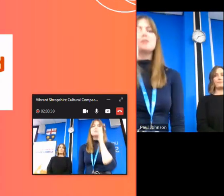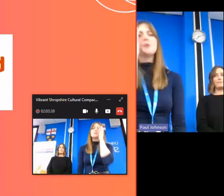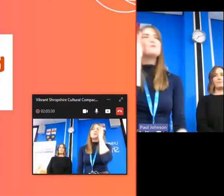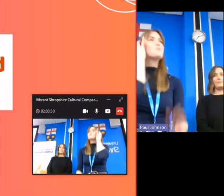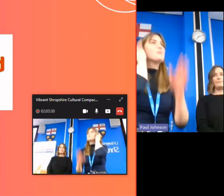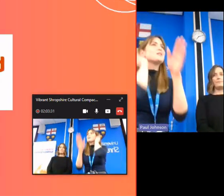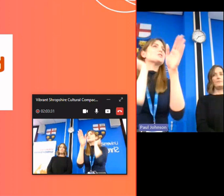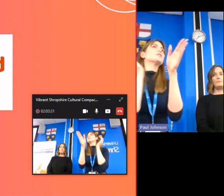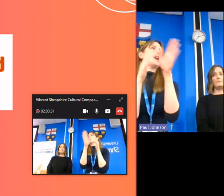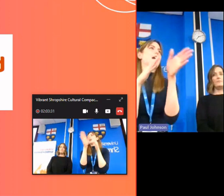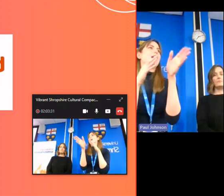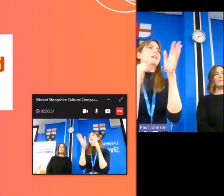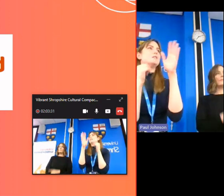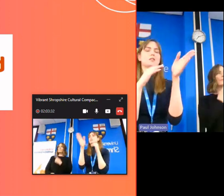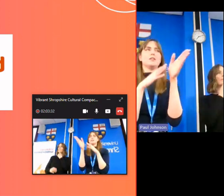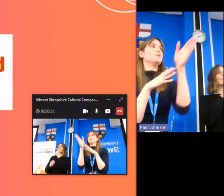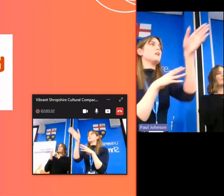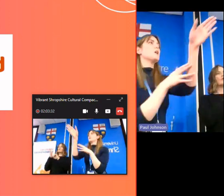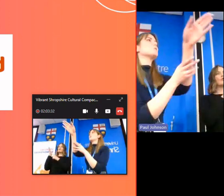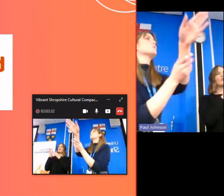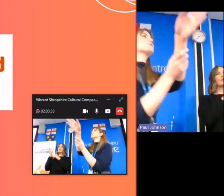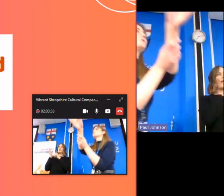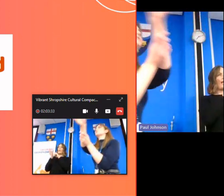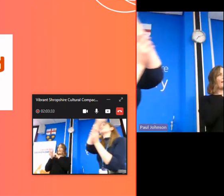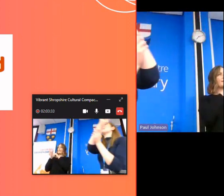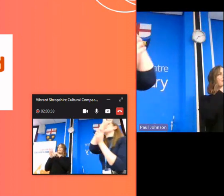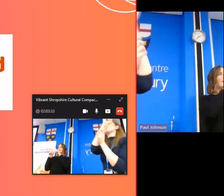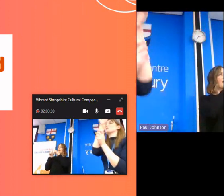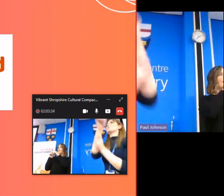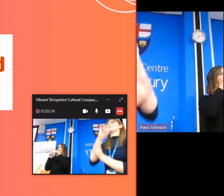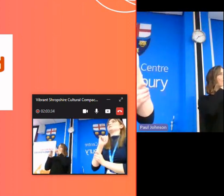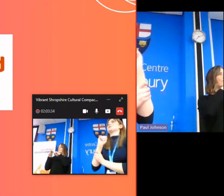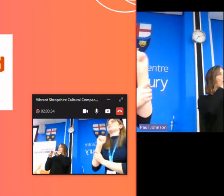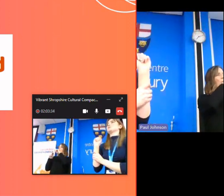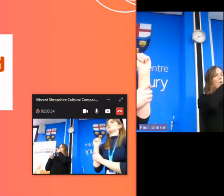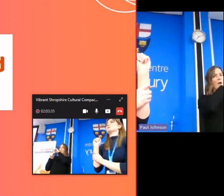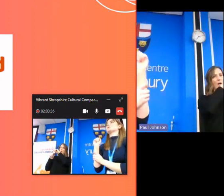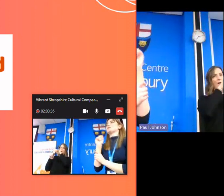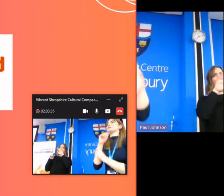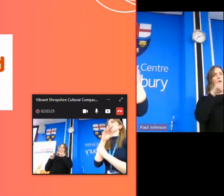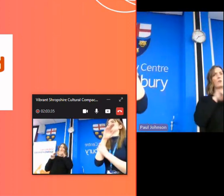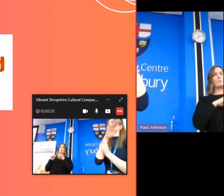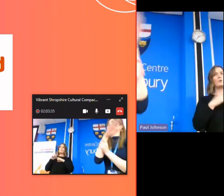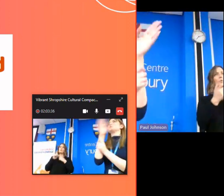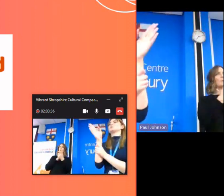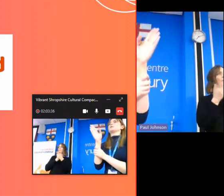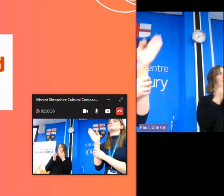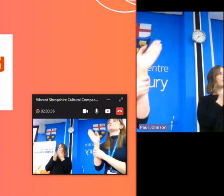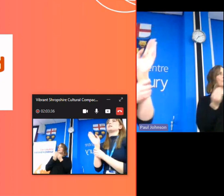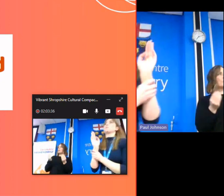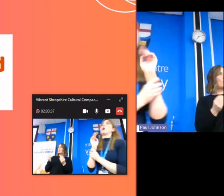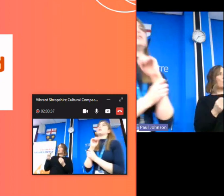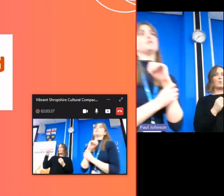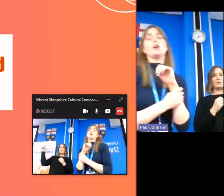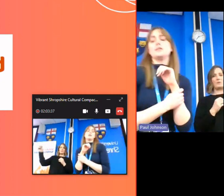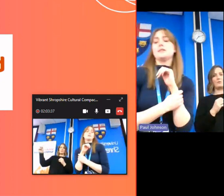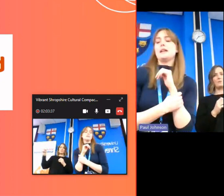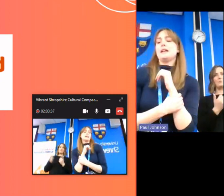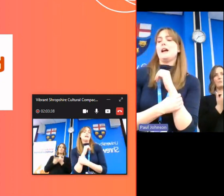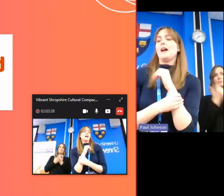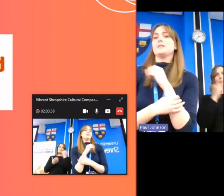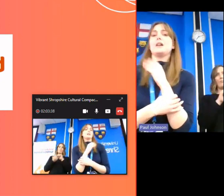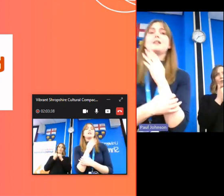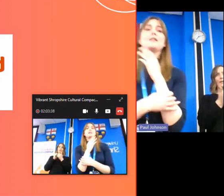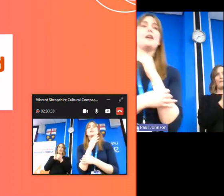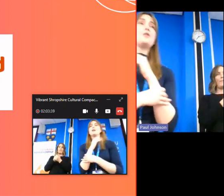okay so i've mentioned that jane and duncan fiona of course is here as well from community resource so please do talk to them they're brilliant partners of